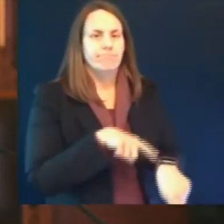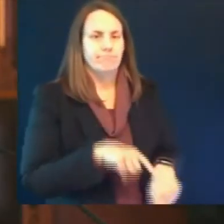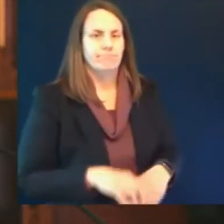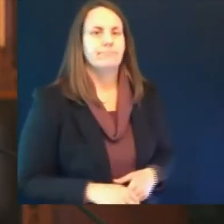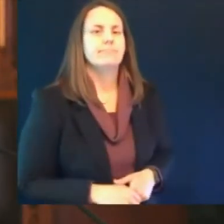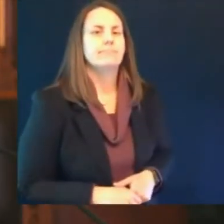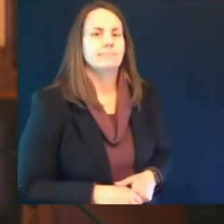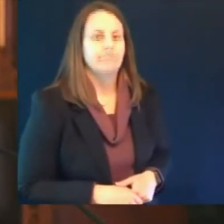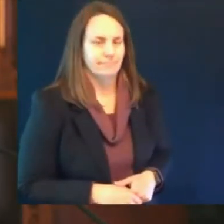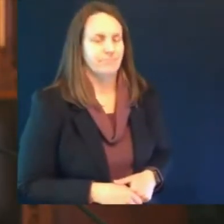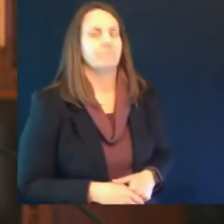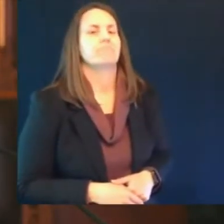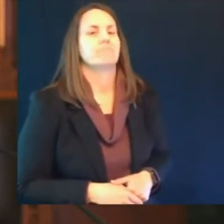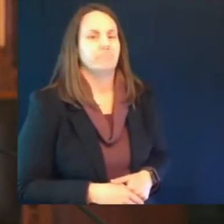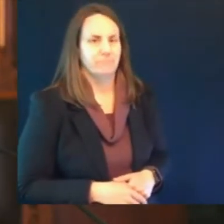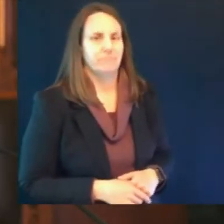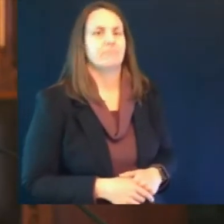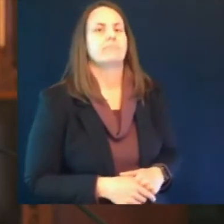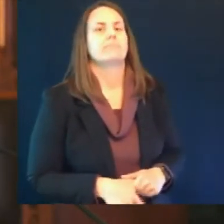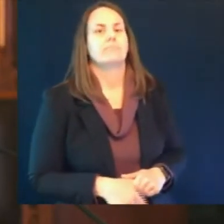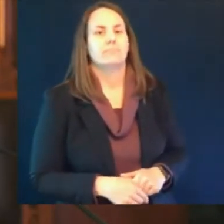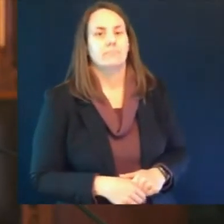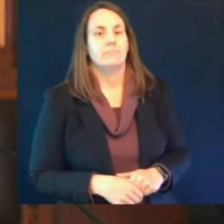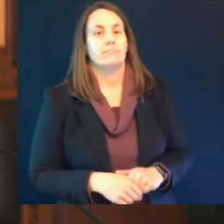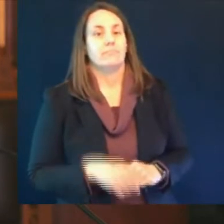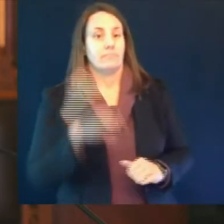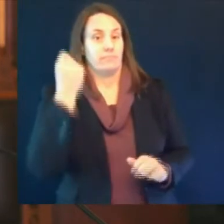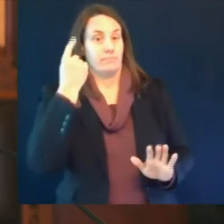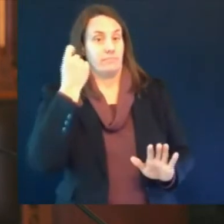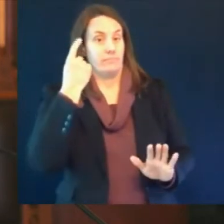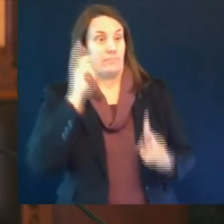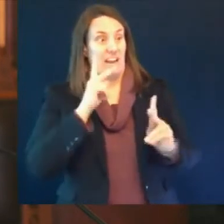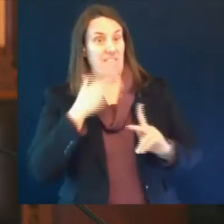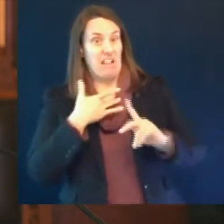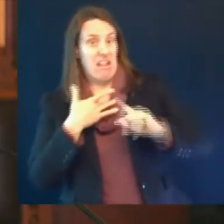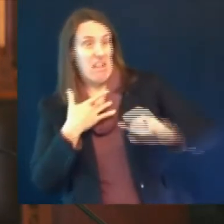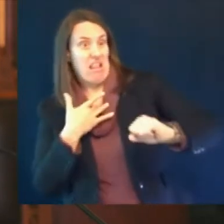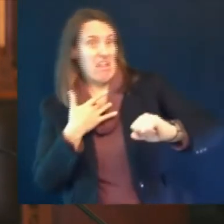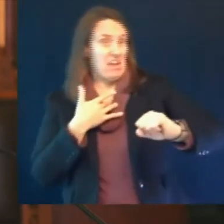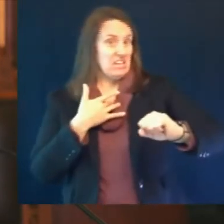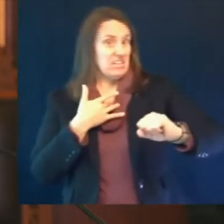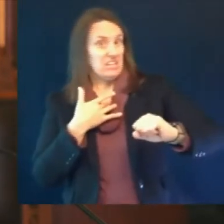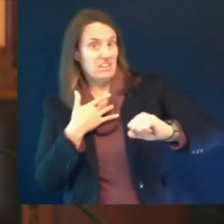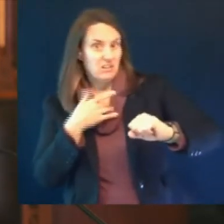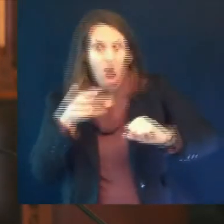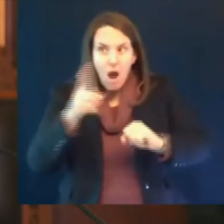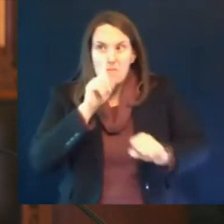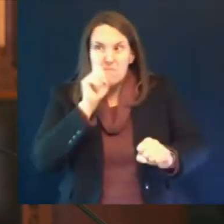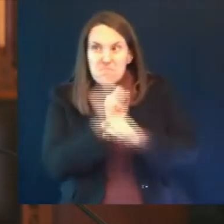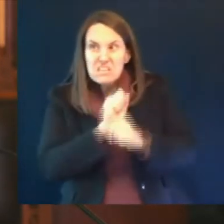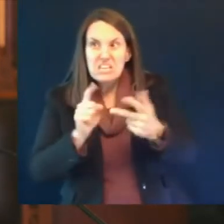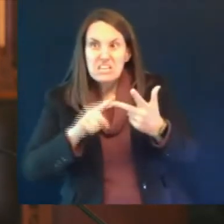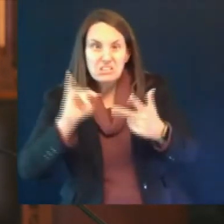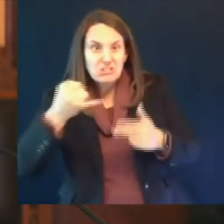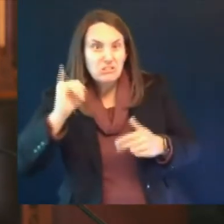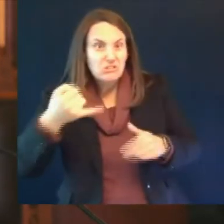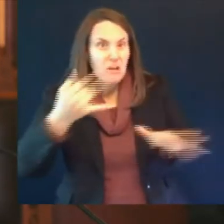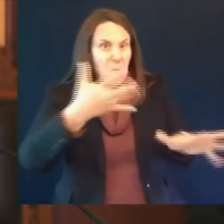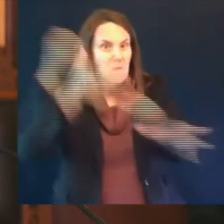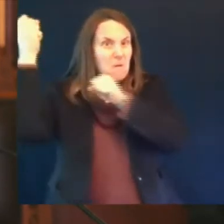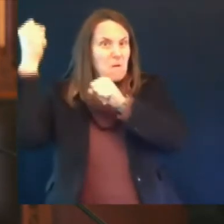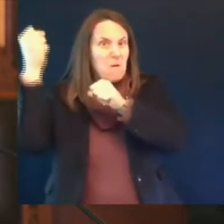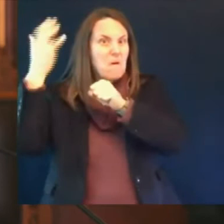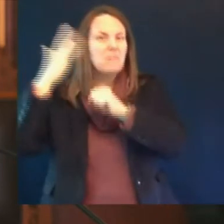and may tend to being more reluctant to get the vaccine is um perhaps there's a different way to think about it and the way i would